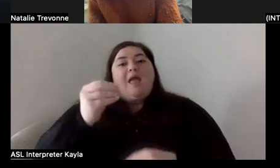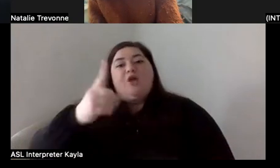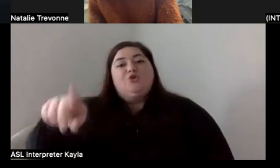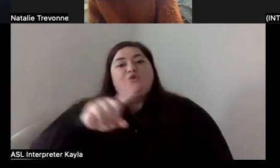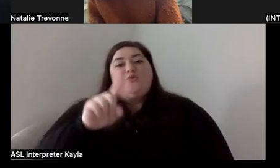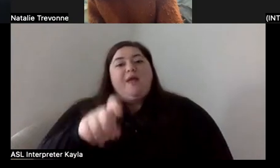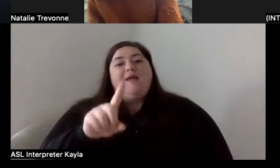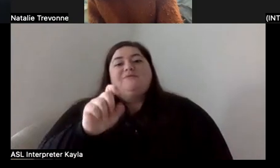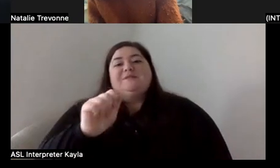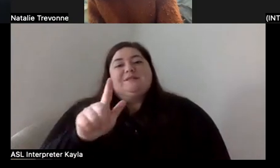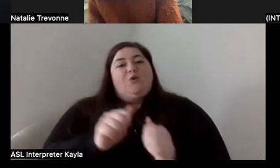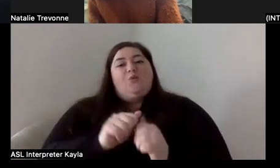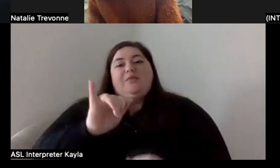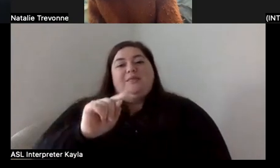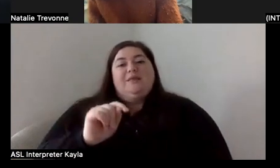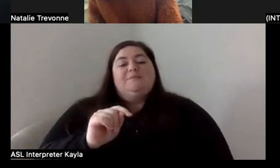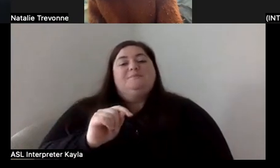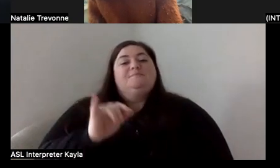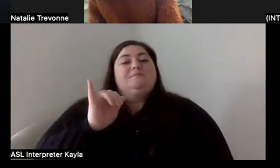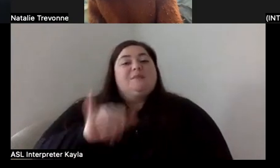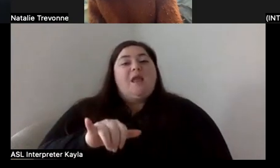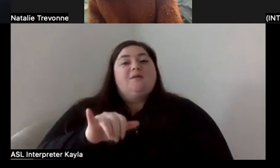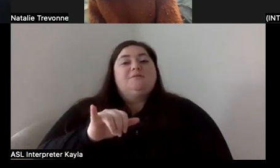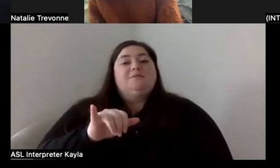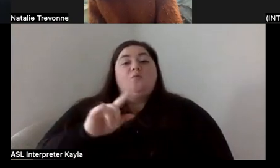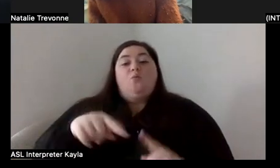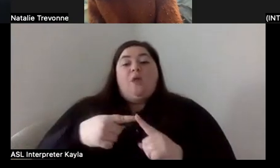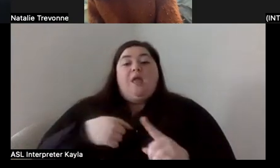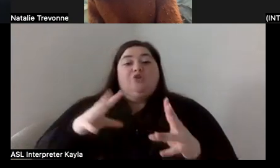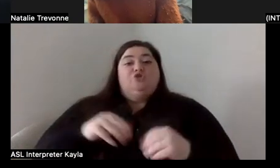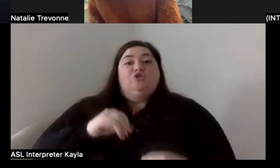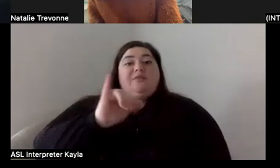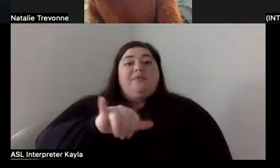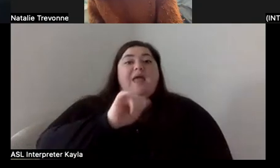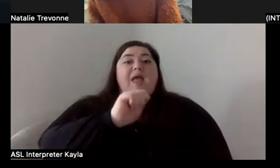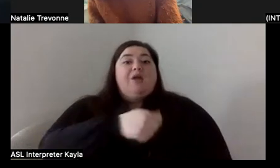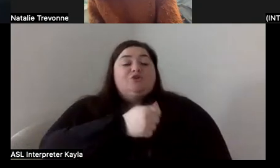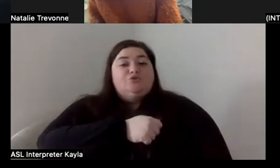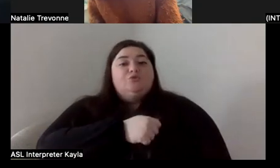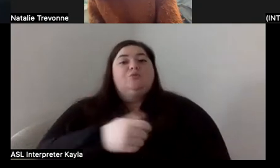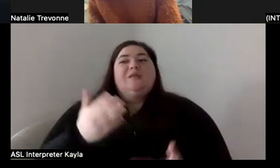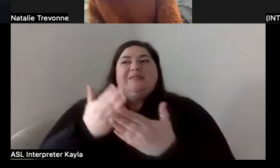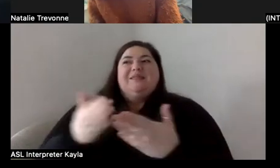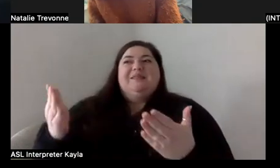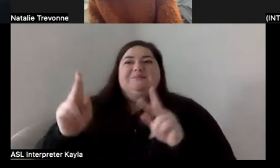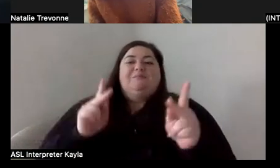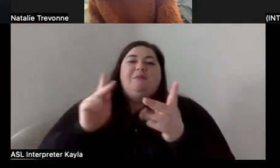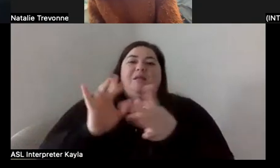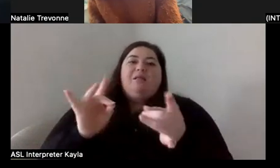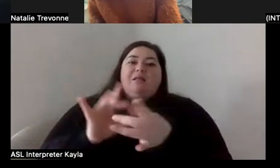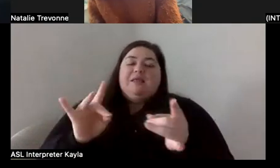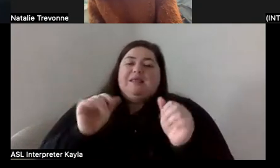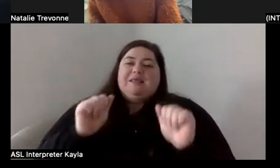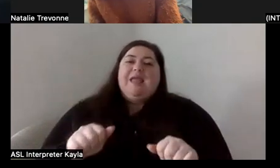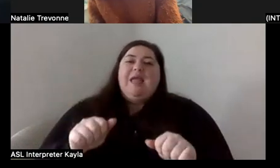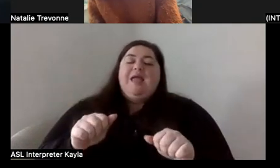know, like, that's just the reality of it all. And I think once I took that attitude about things, like, yes, things that people say can be, you